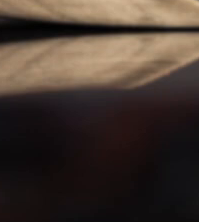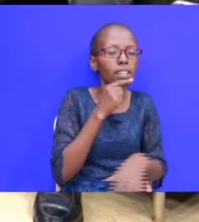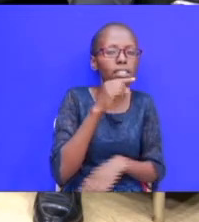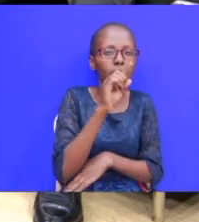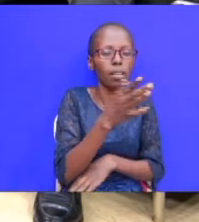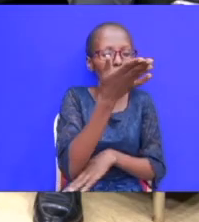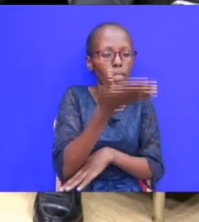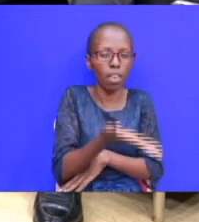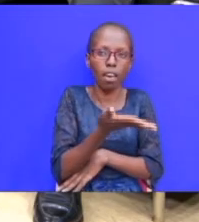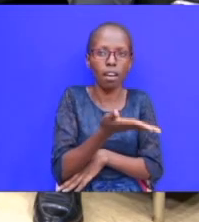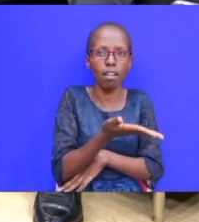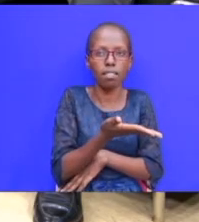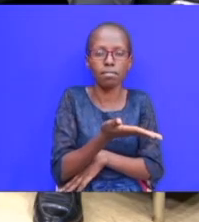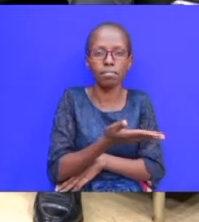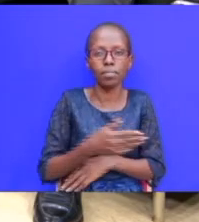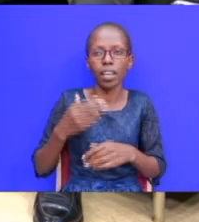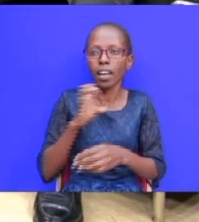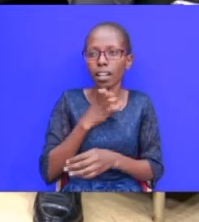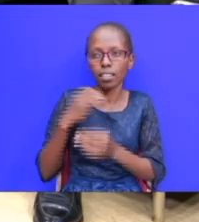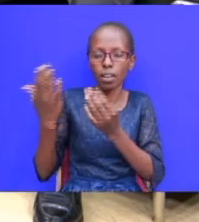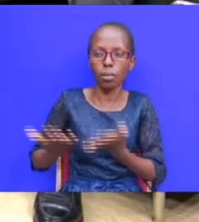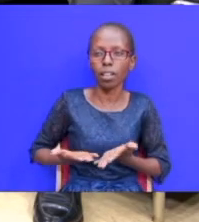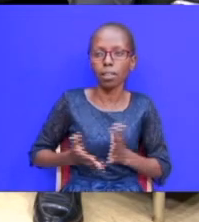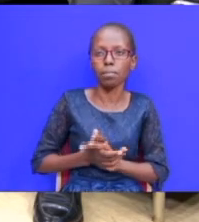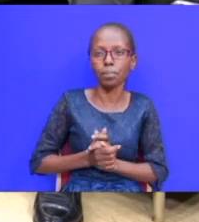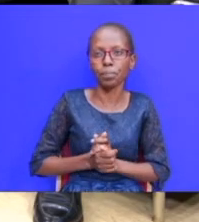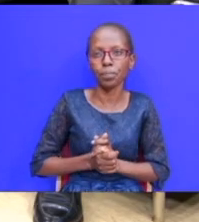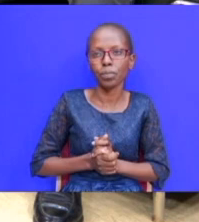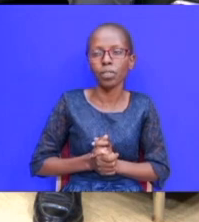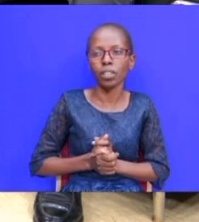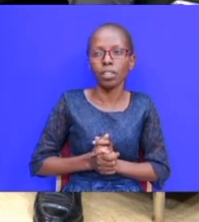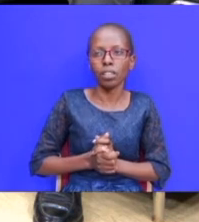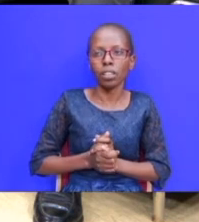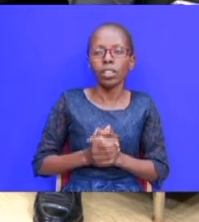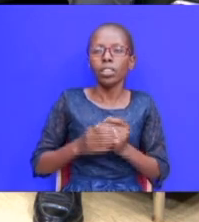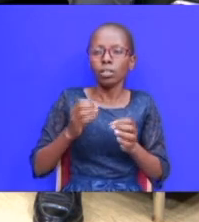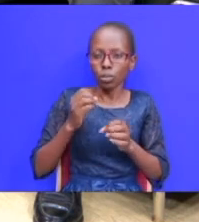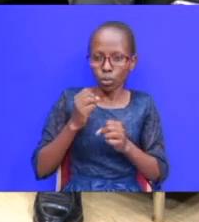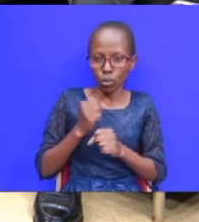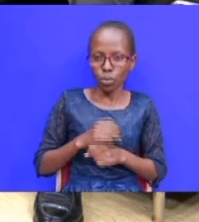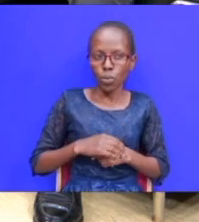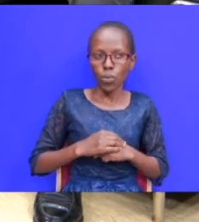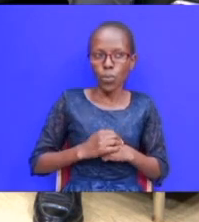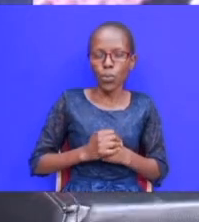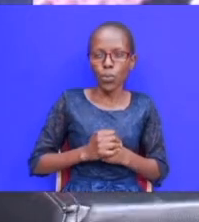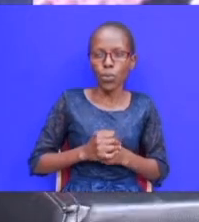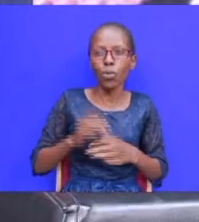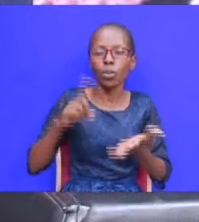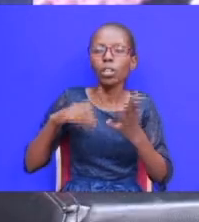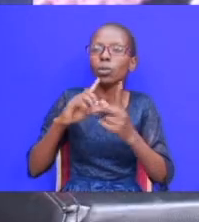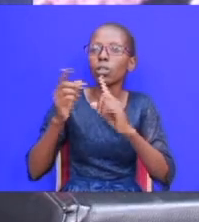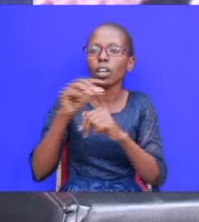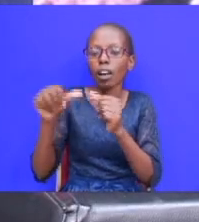there hello welcome thank you very much you can you can do that what are we